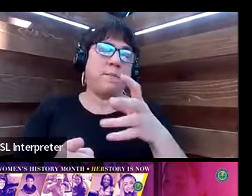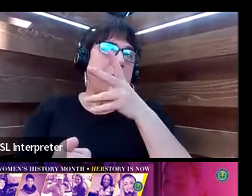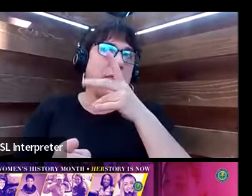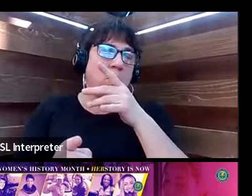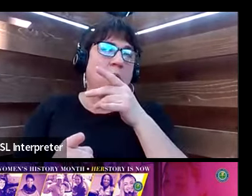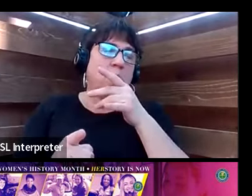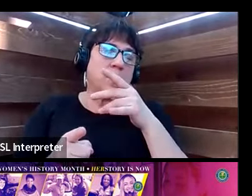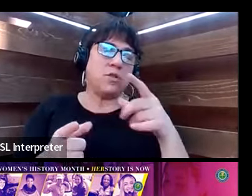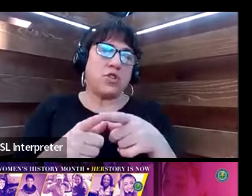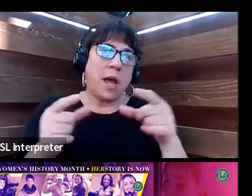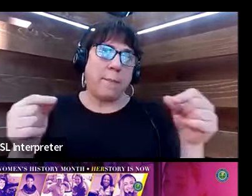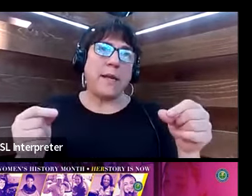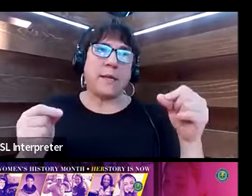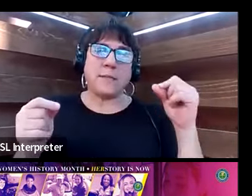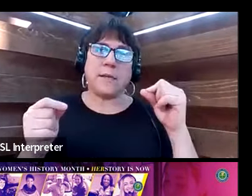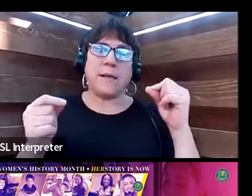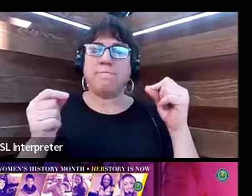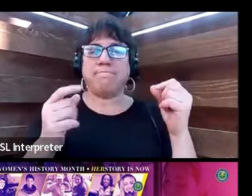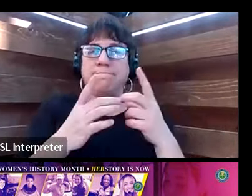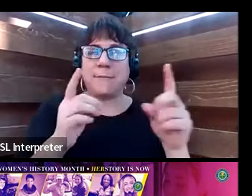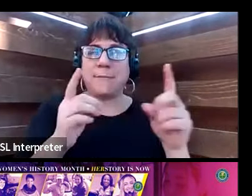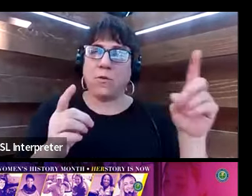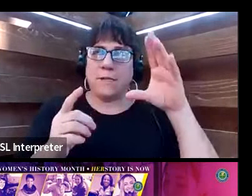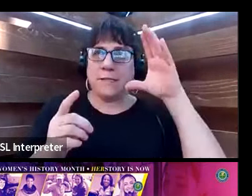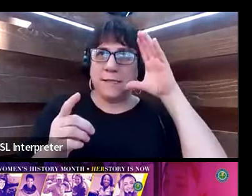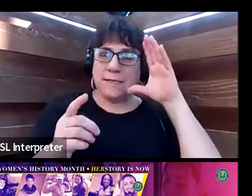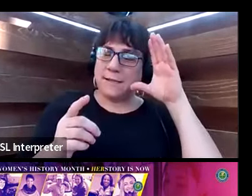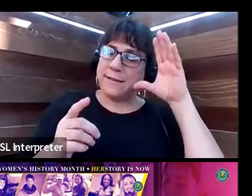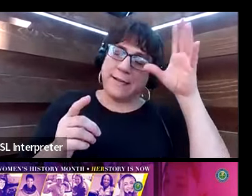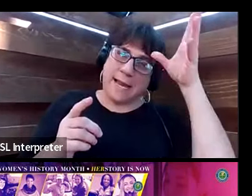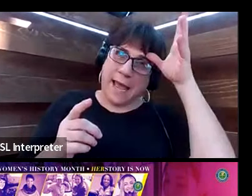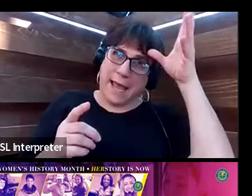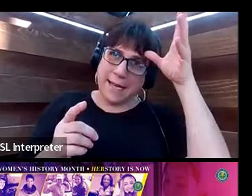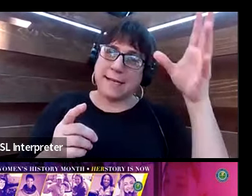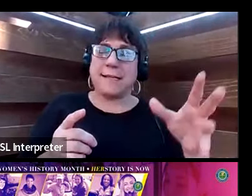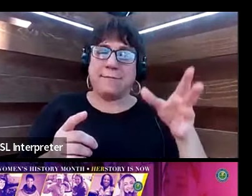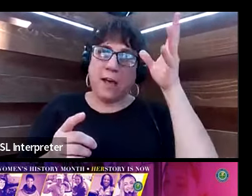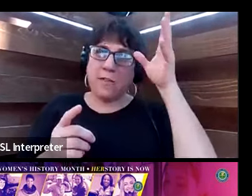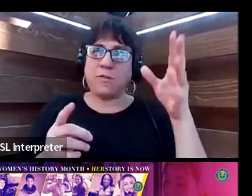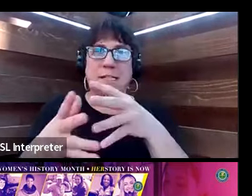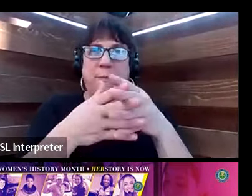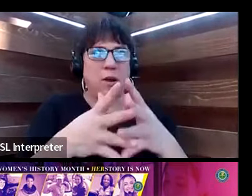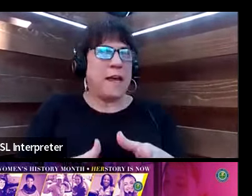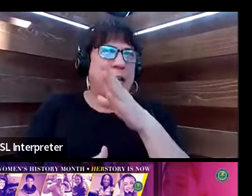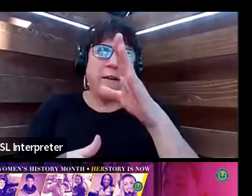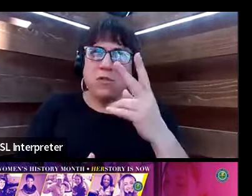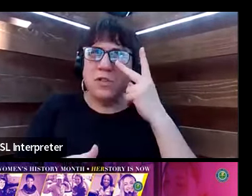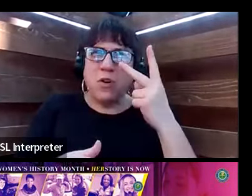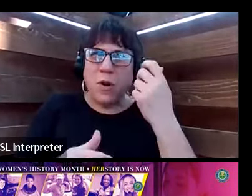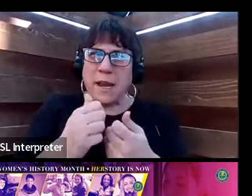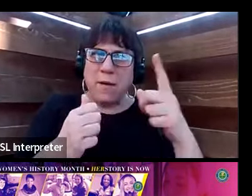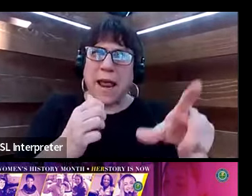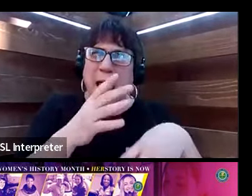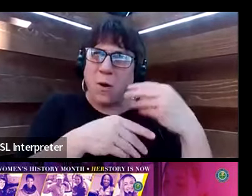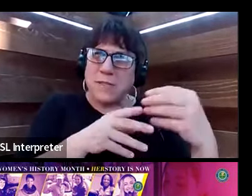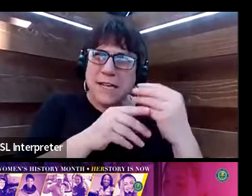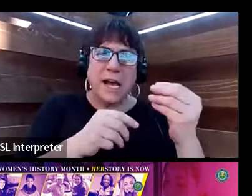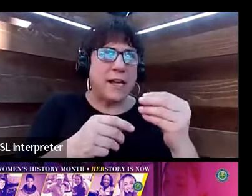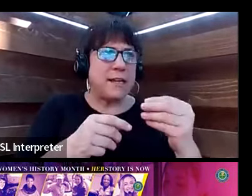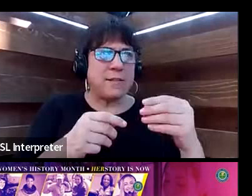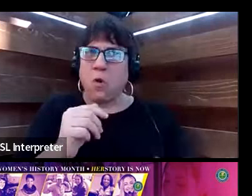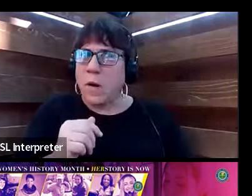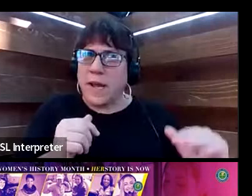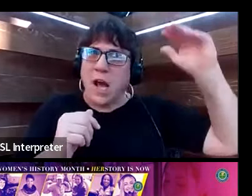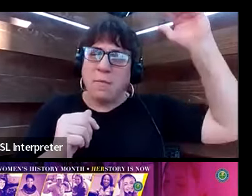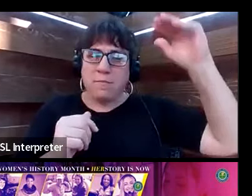His father's American. So he had never seen anyone outside his whole life that was Asian. So that was